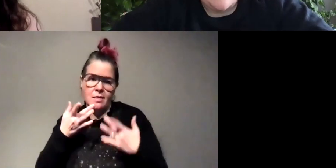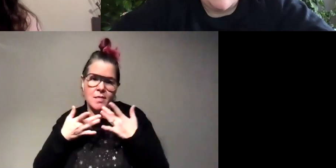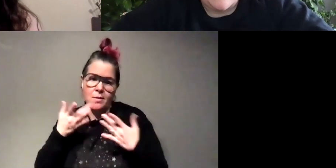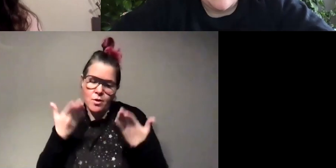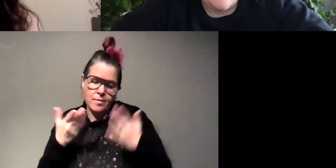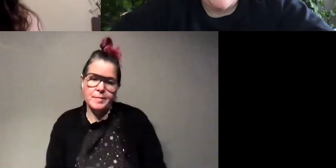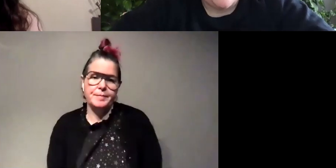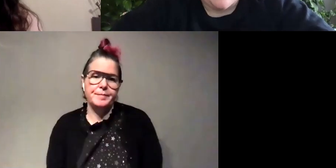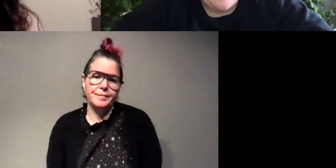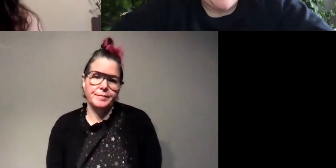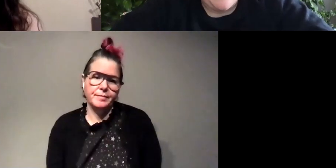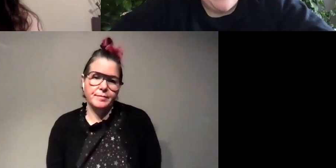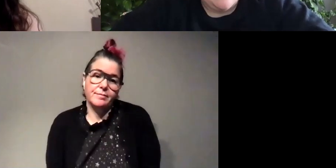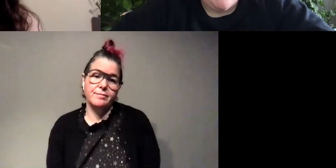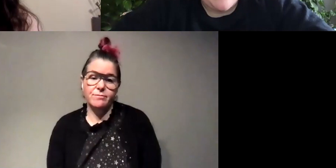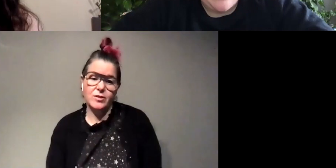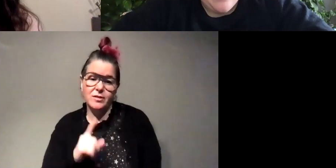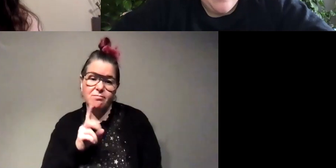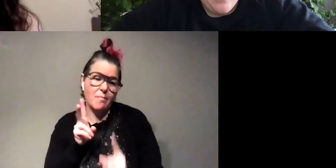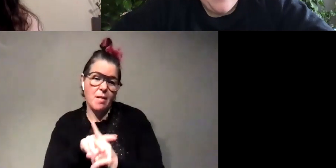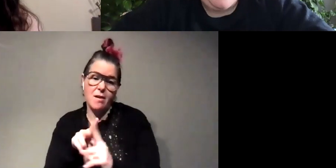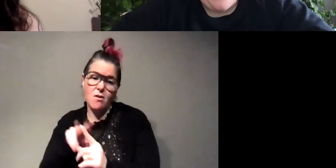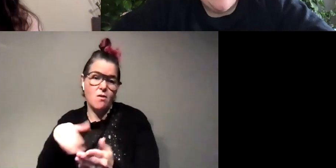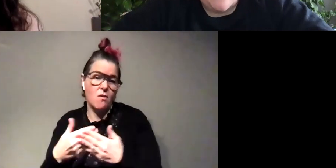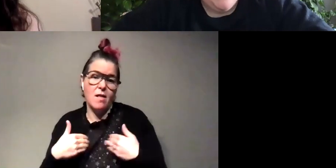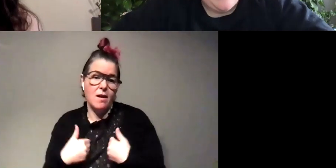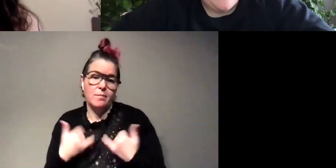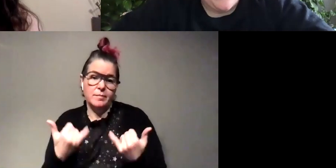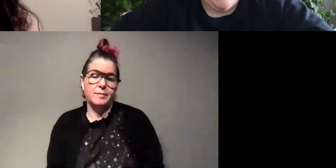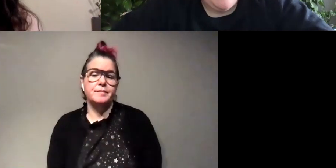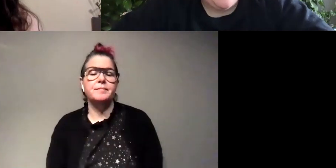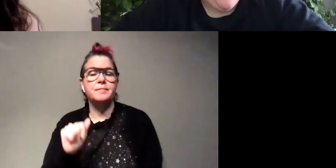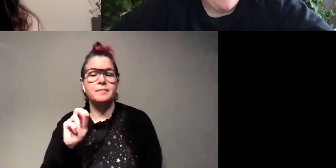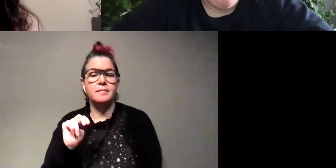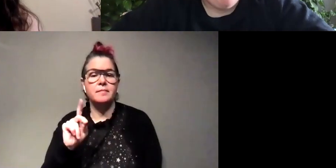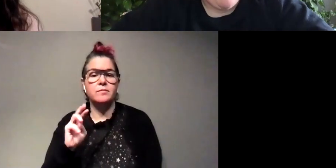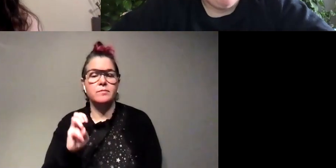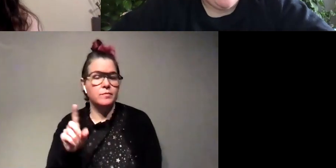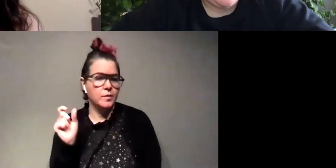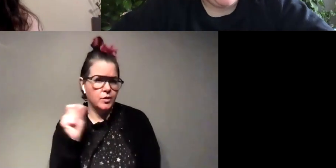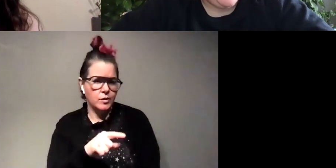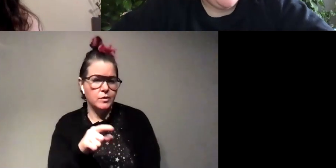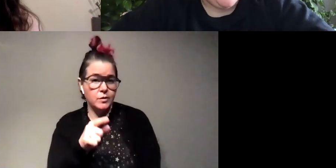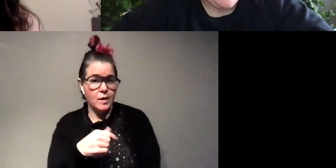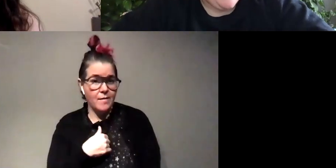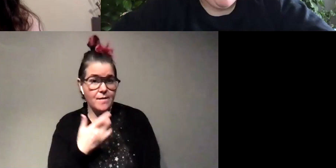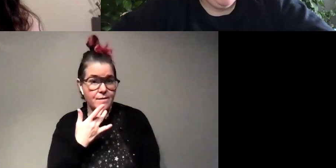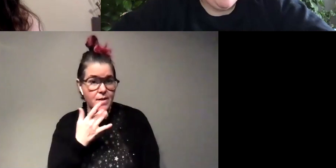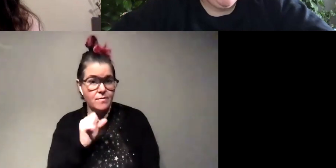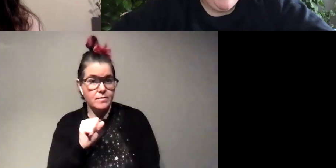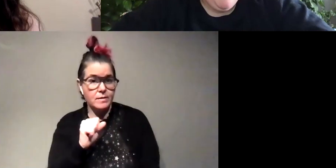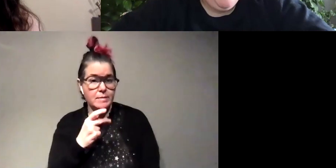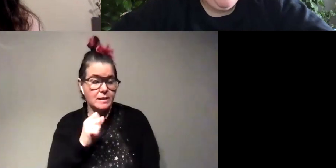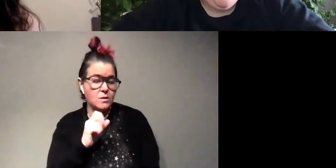that's almost true of all animals right now unfortunately um andrew would like to know do you have a favorite species or type